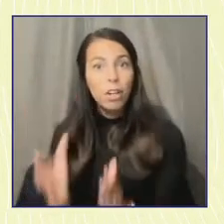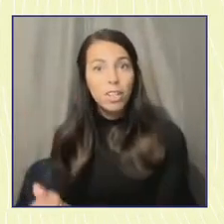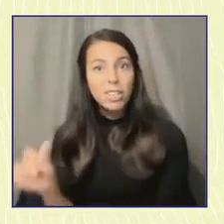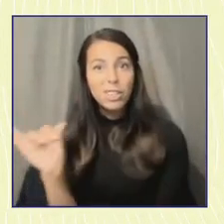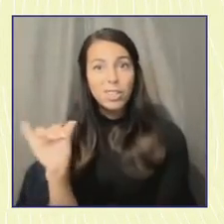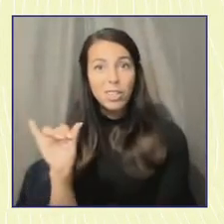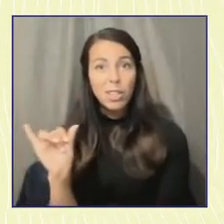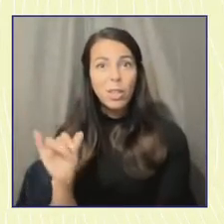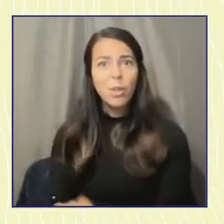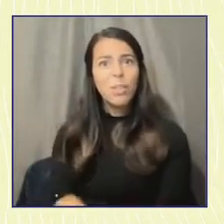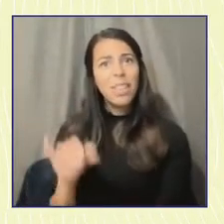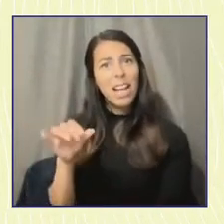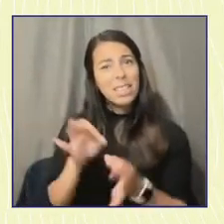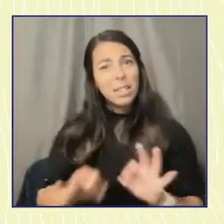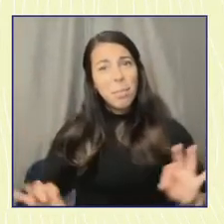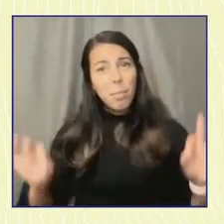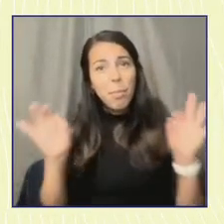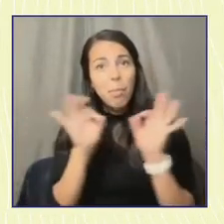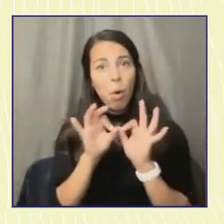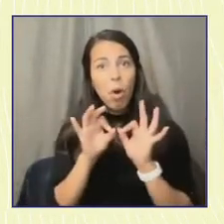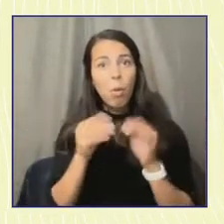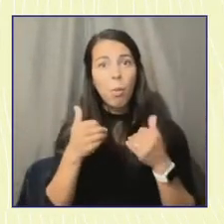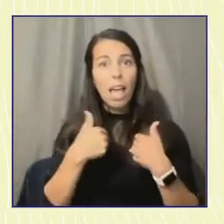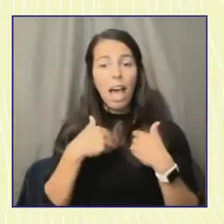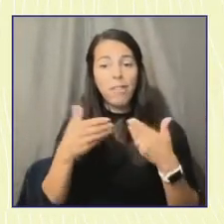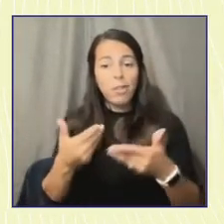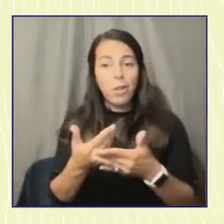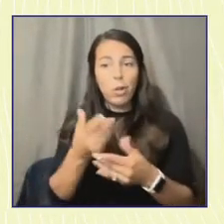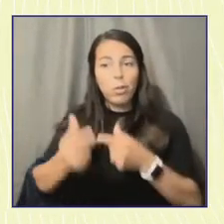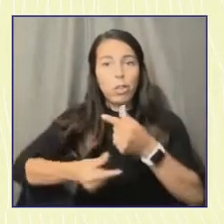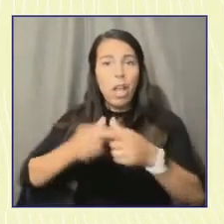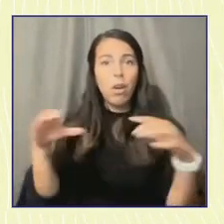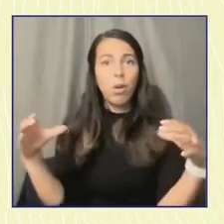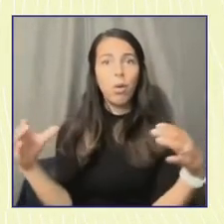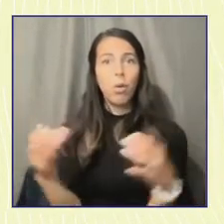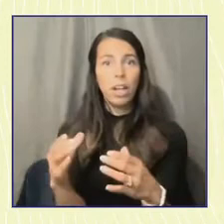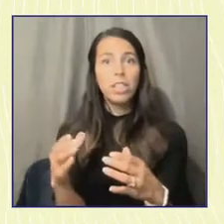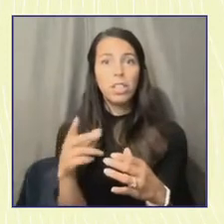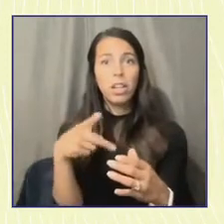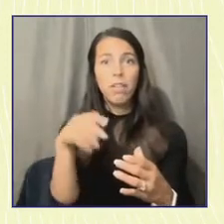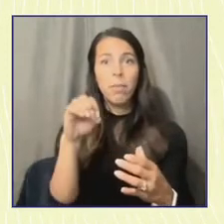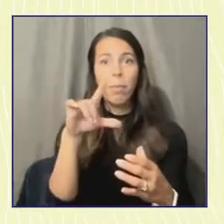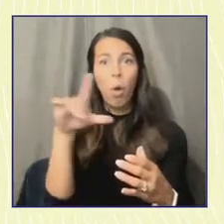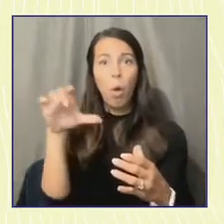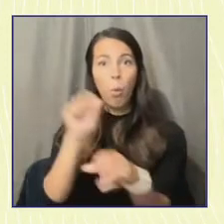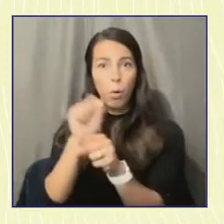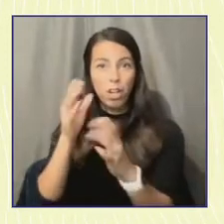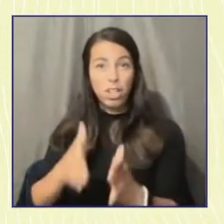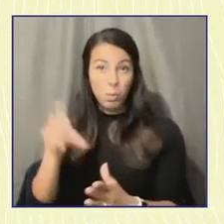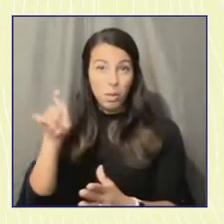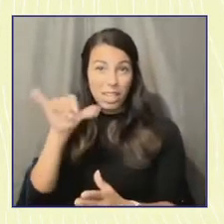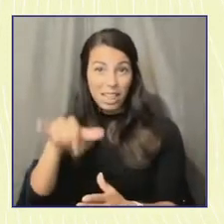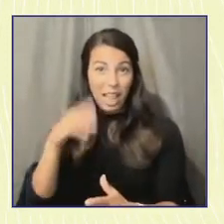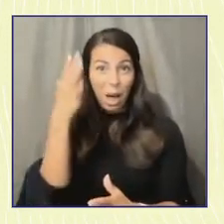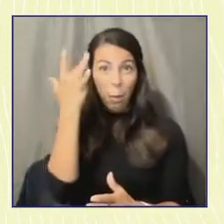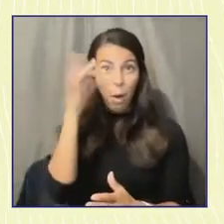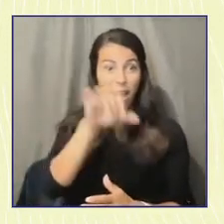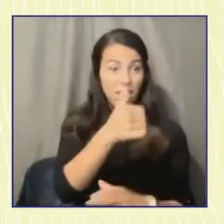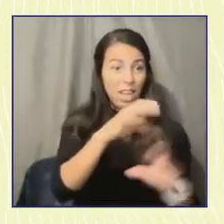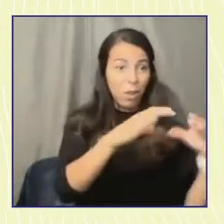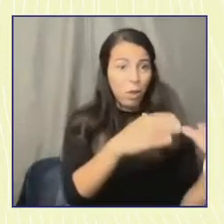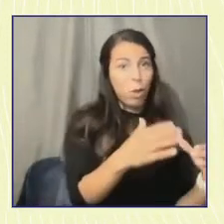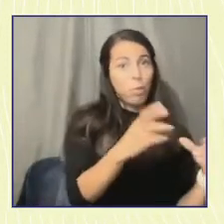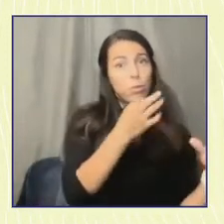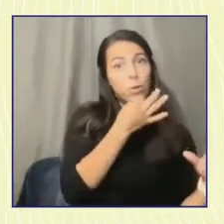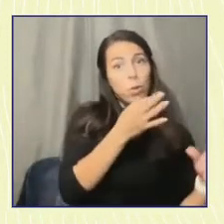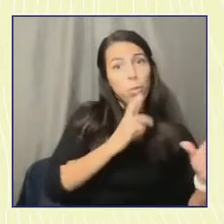generation of poll workers who are getting ready to retire and many are stepping away because they don't want the risks